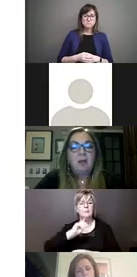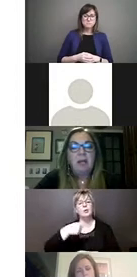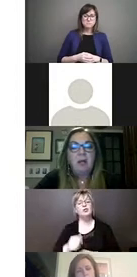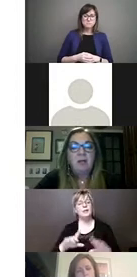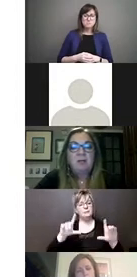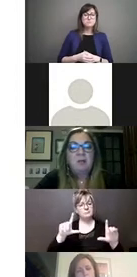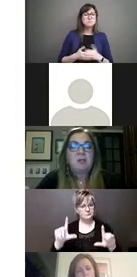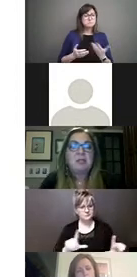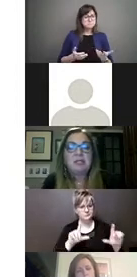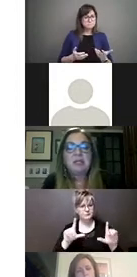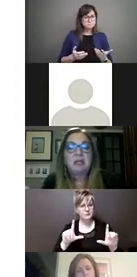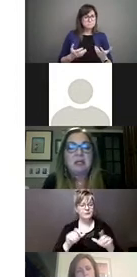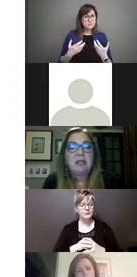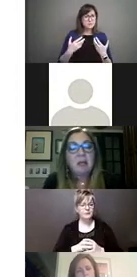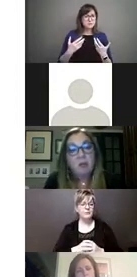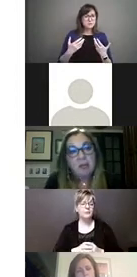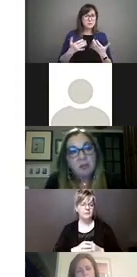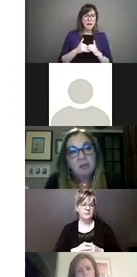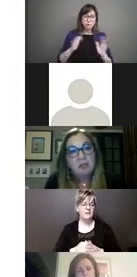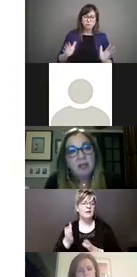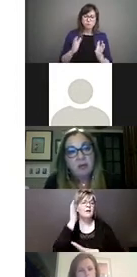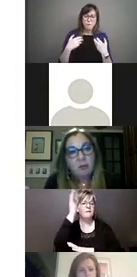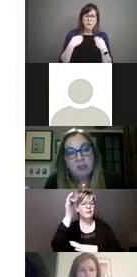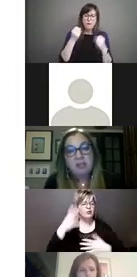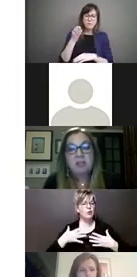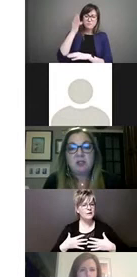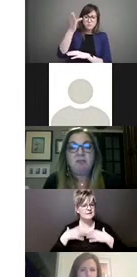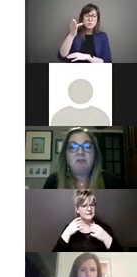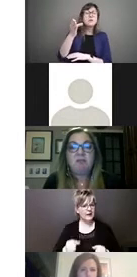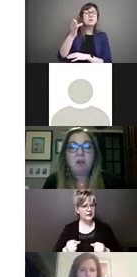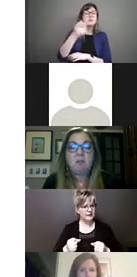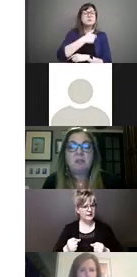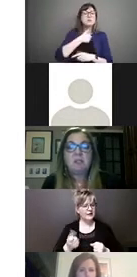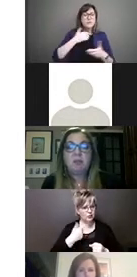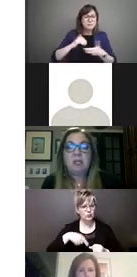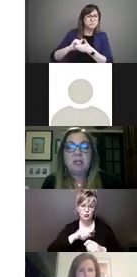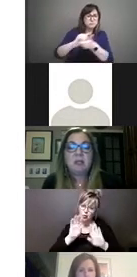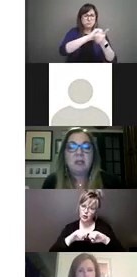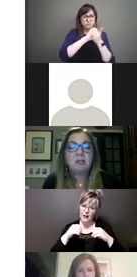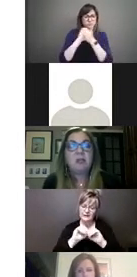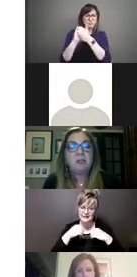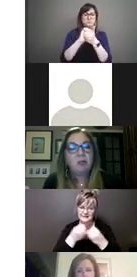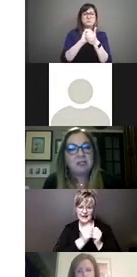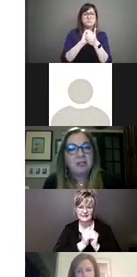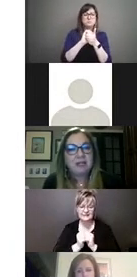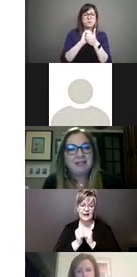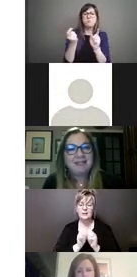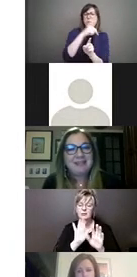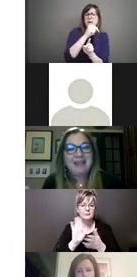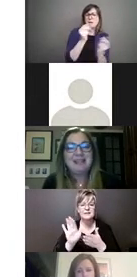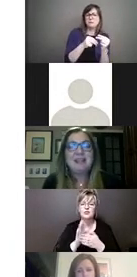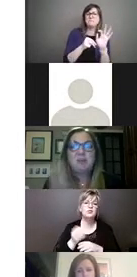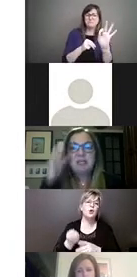Inspiring Healthy Futures is a collaboration that our organizations have formed to bring, sorry, the previous slide.